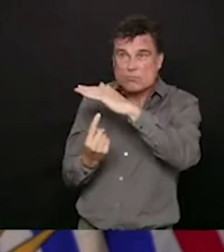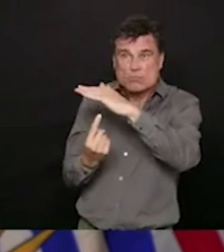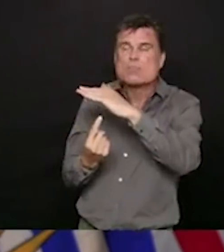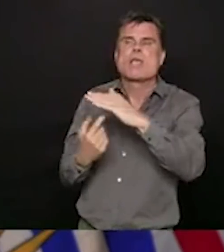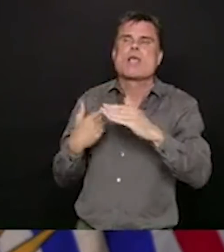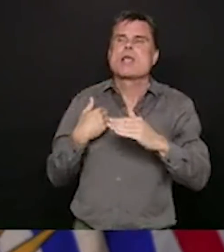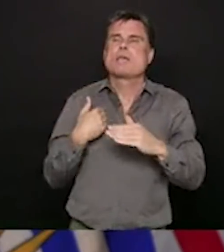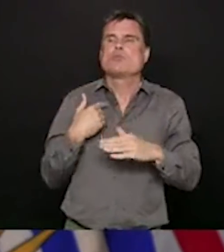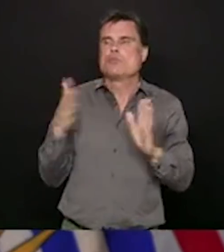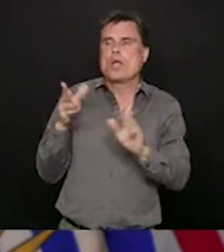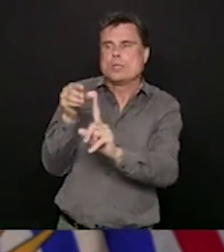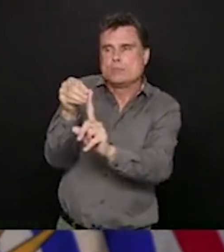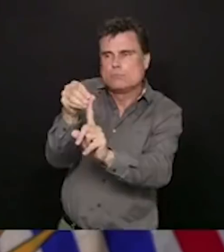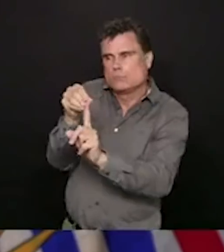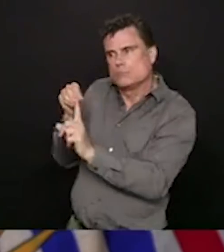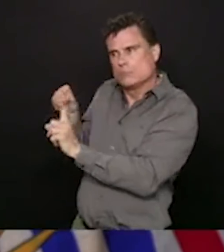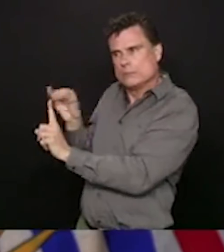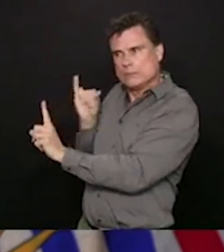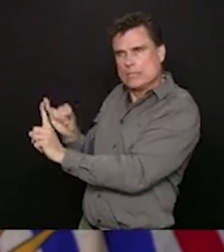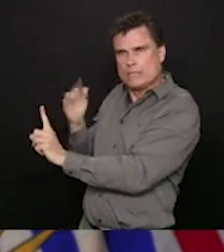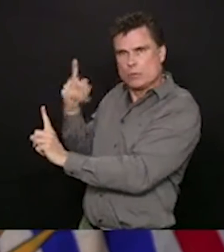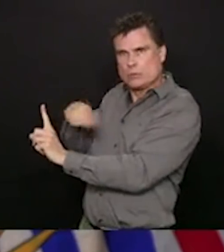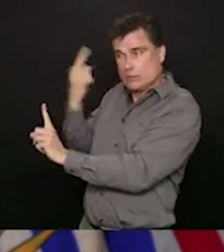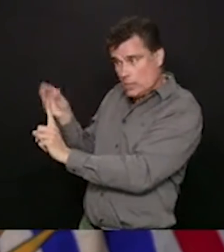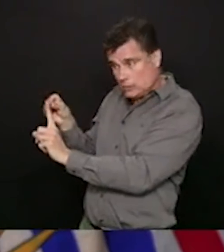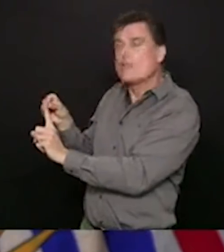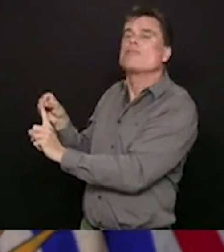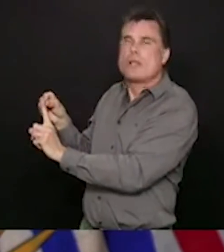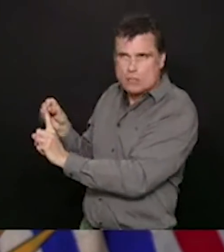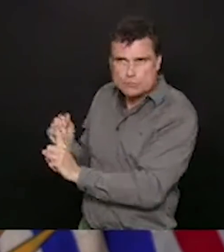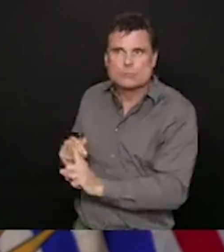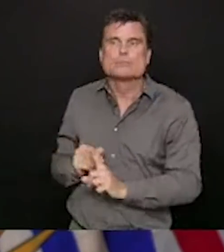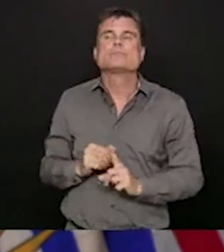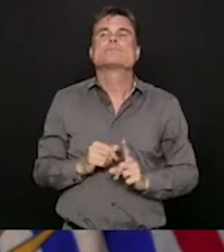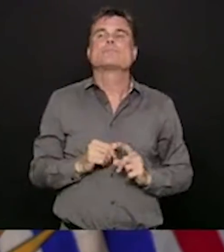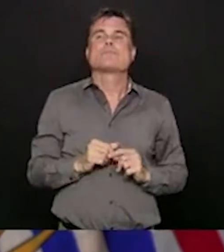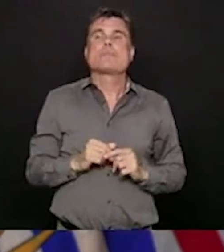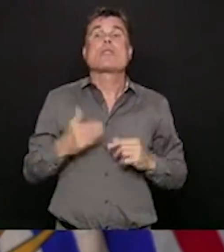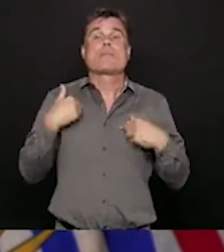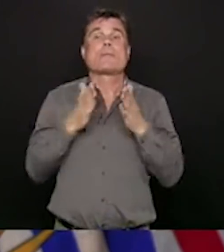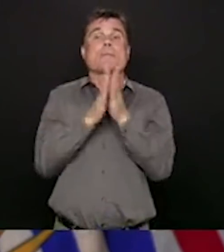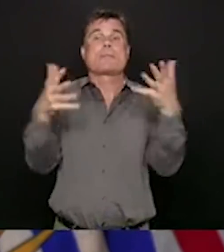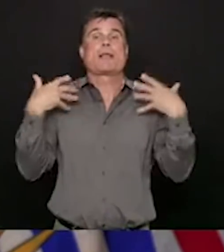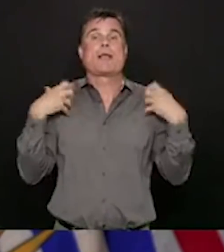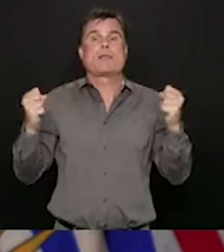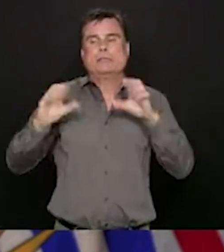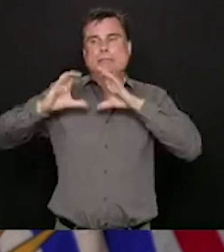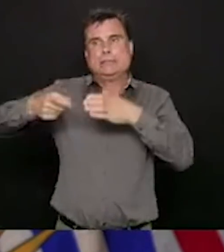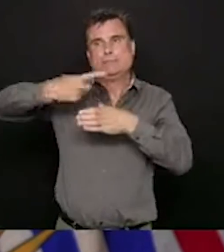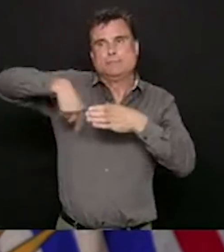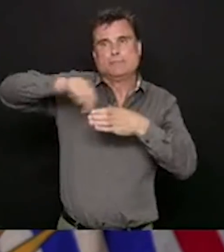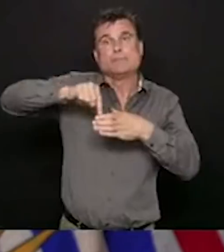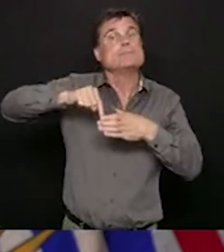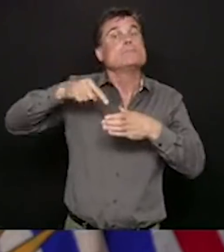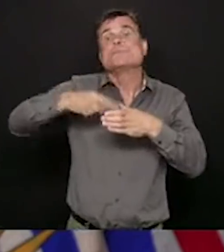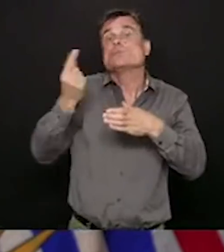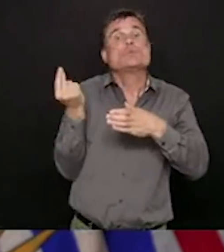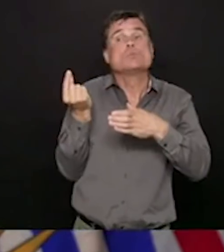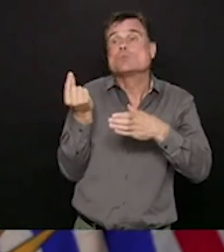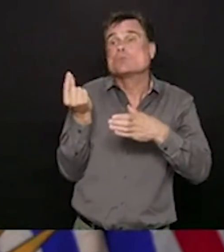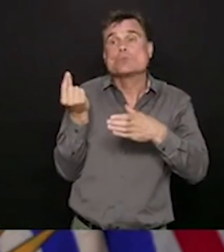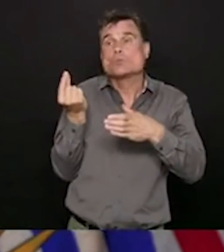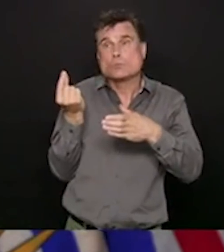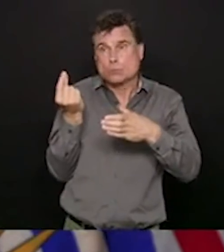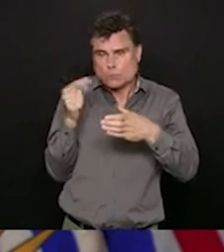province to support the agriculture, the necessary support that we need. I will note that out of the 900